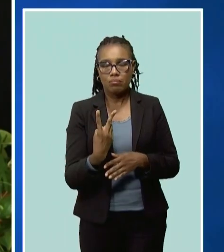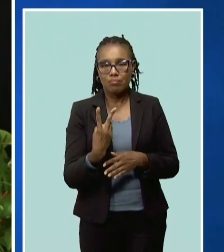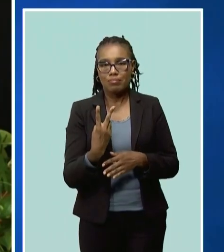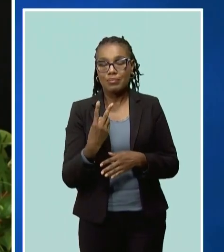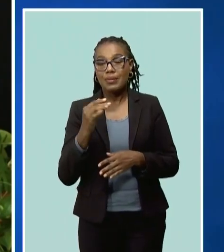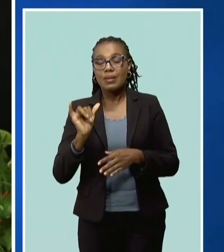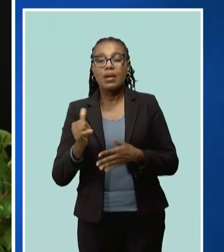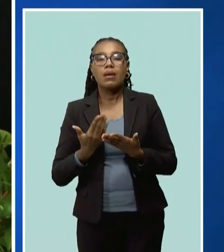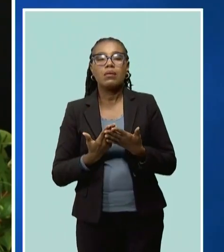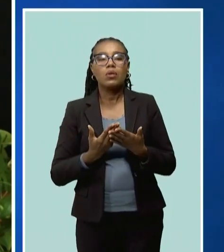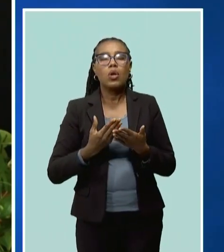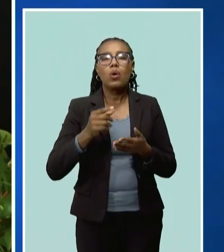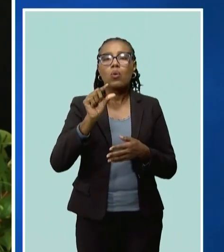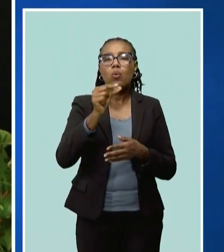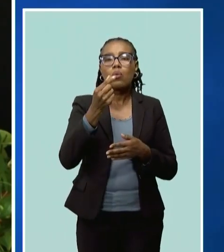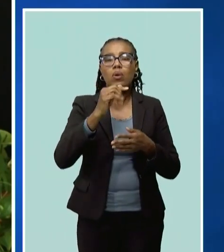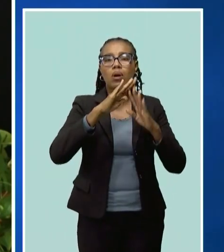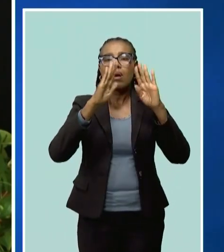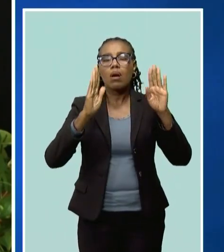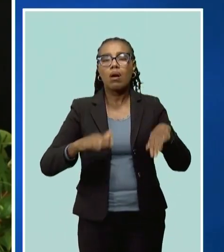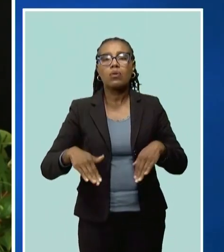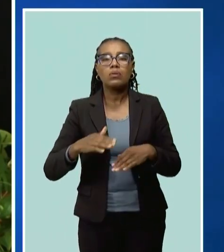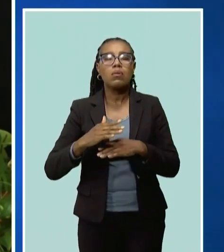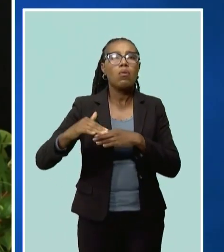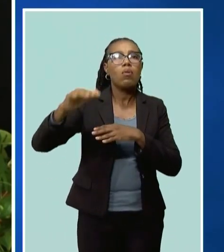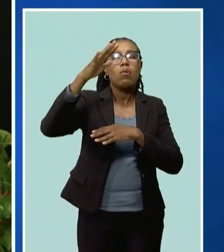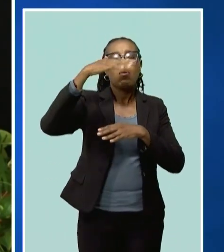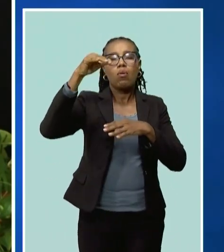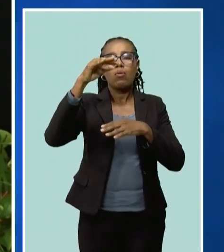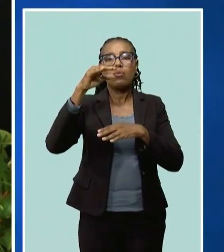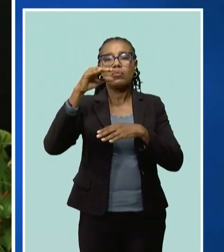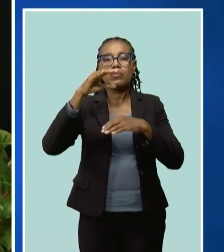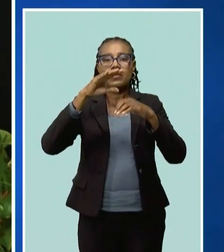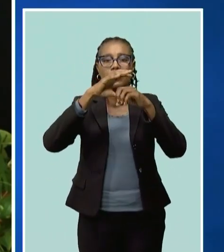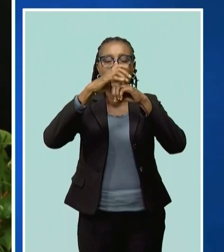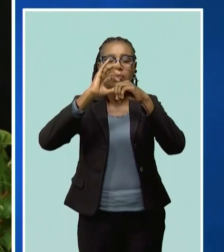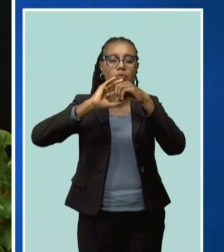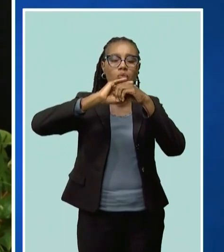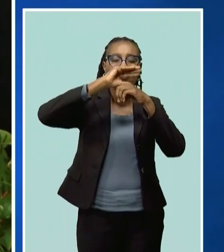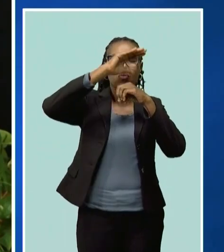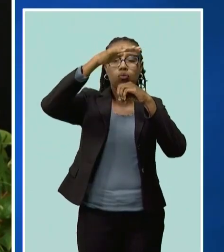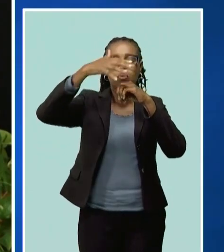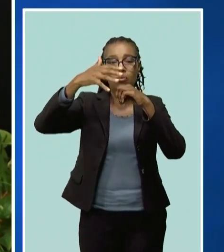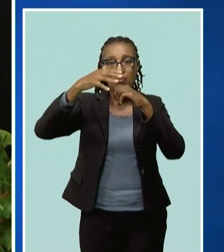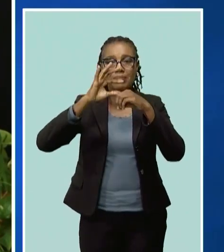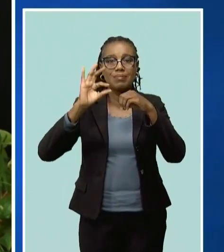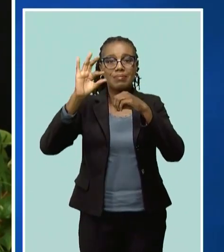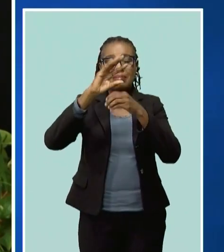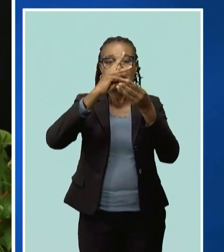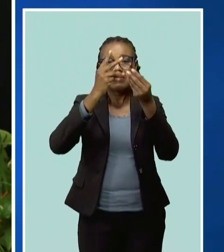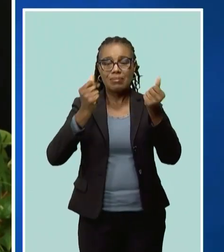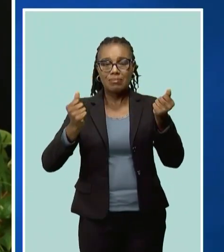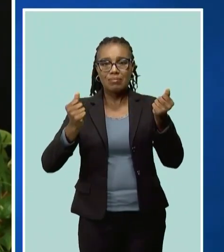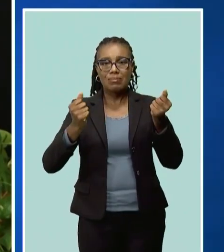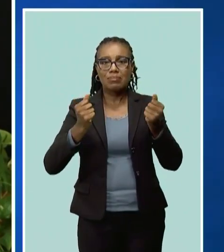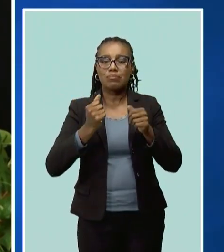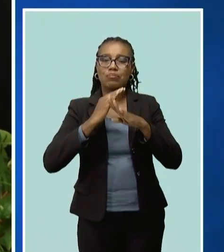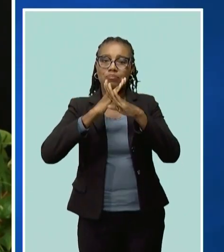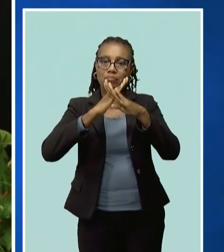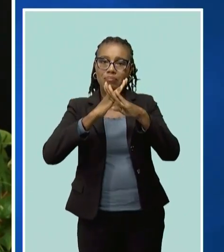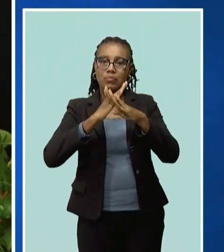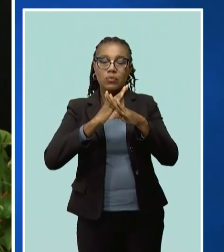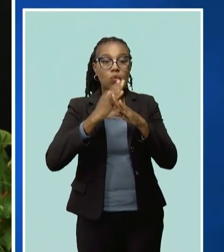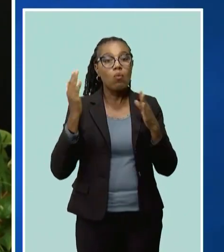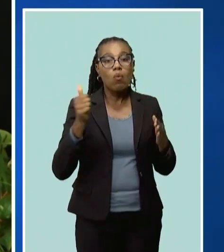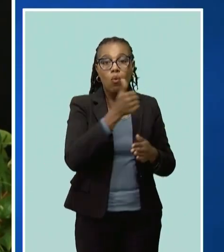harmful greenhouse gas from destroying the ozone layer, as we know it. The same notion of planting a tree. So I encourage each other, if we want to